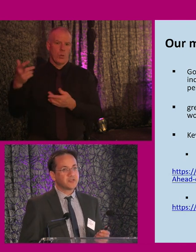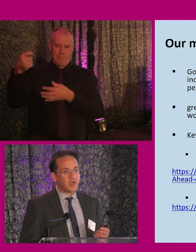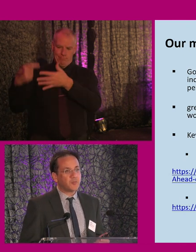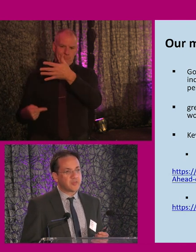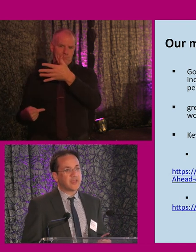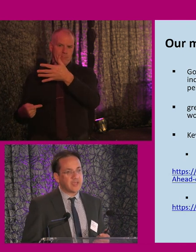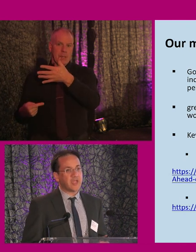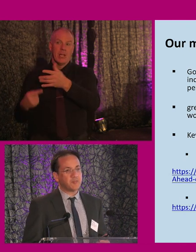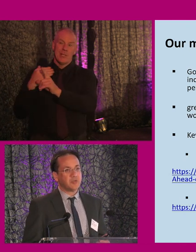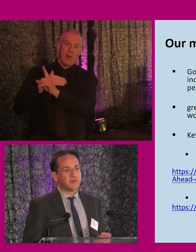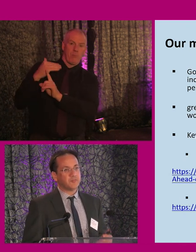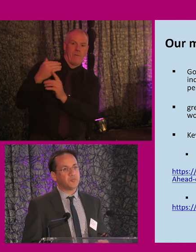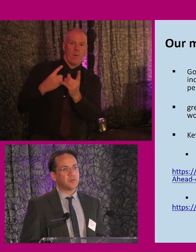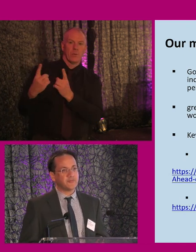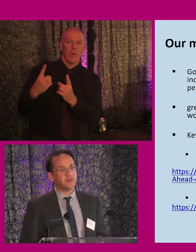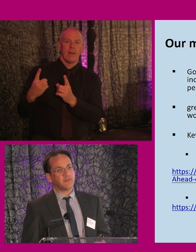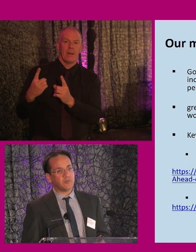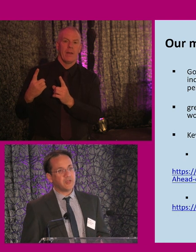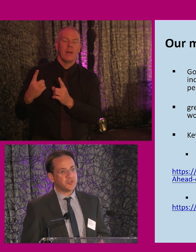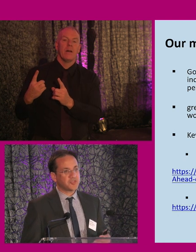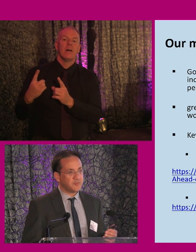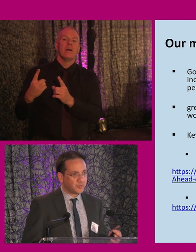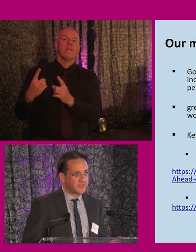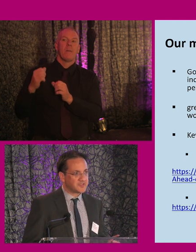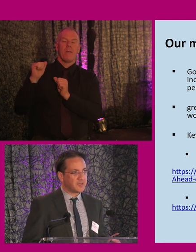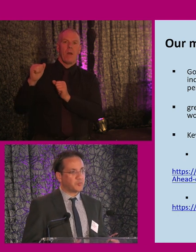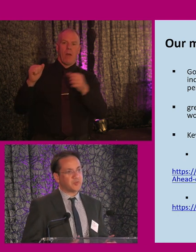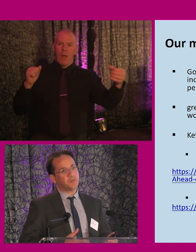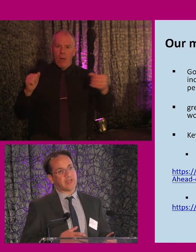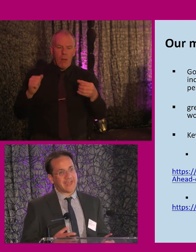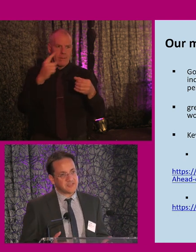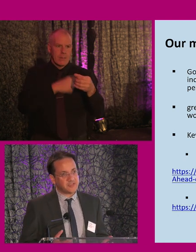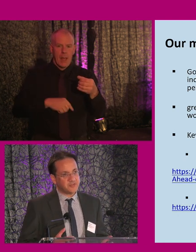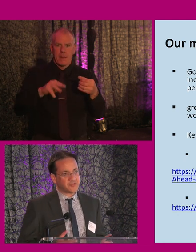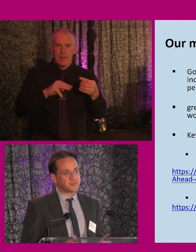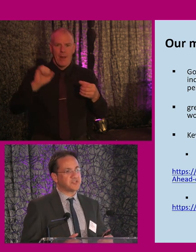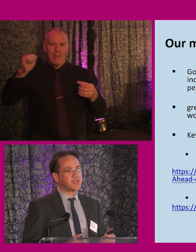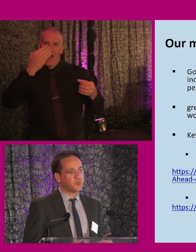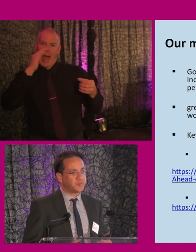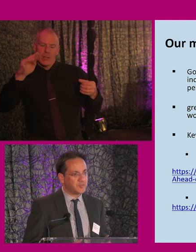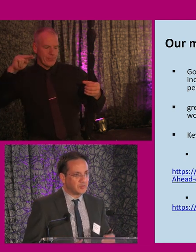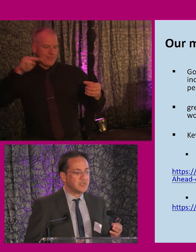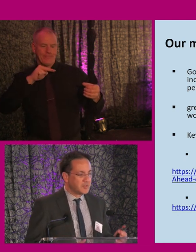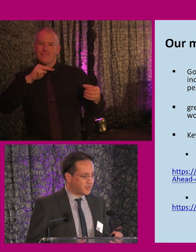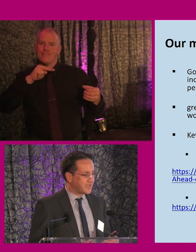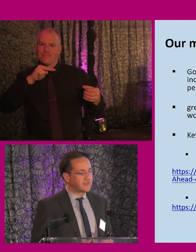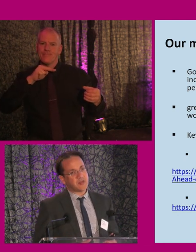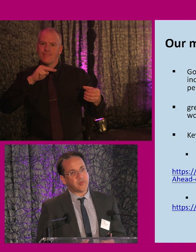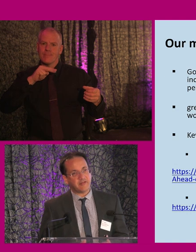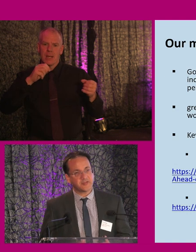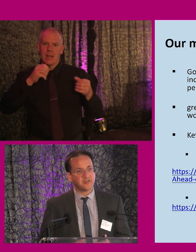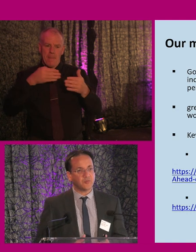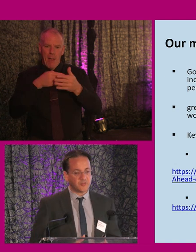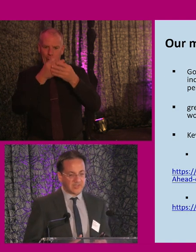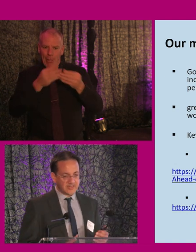to up their game from the point of view of the way in which they employ disabled people, their attitudes towards disabled people, breaking down